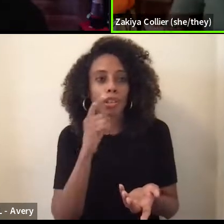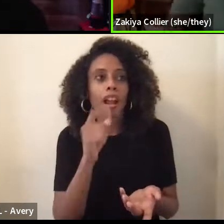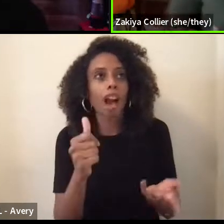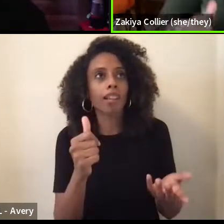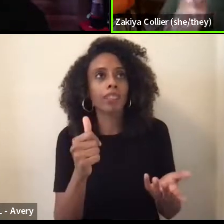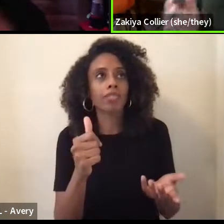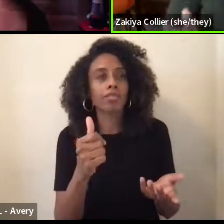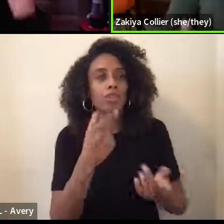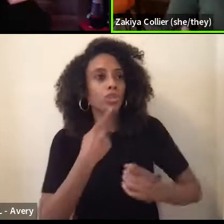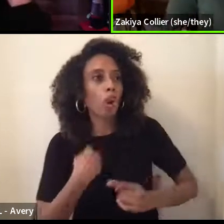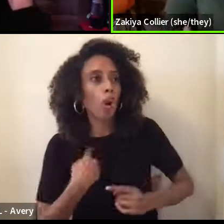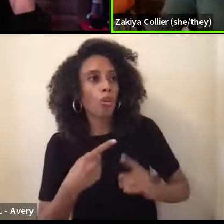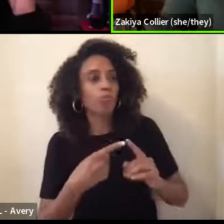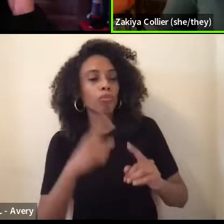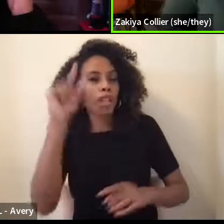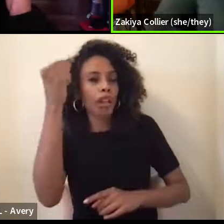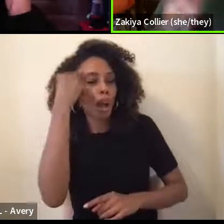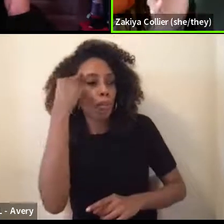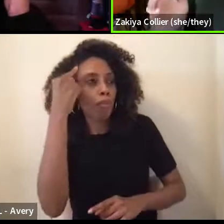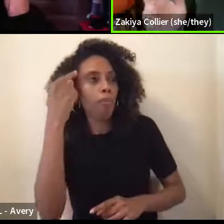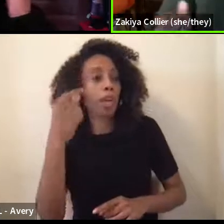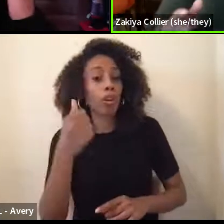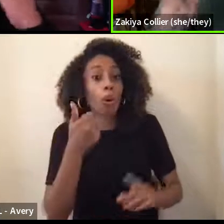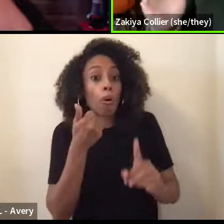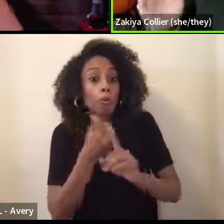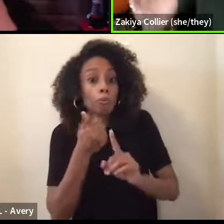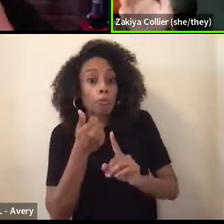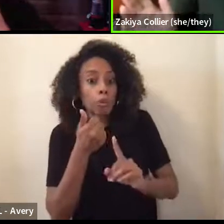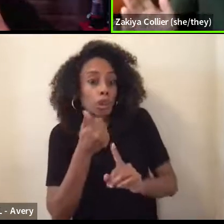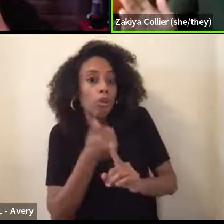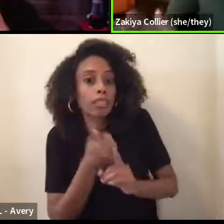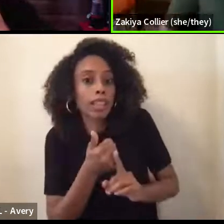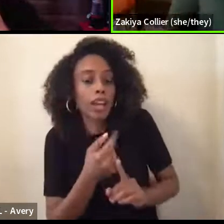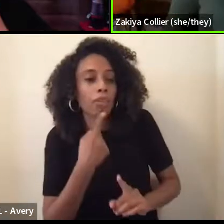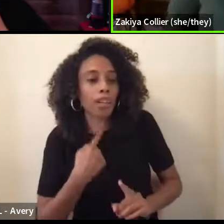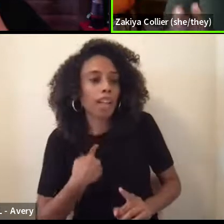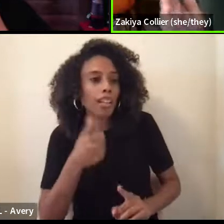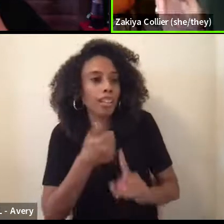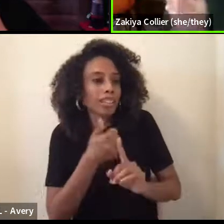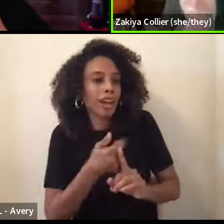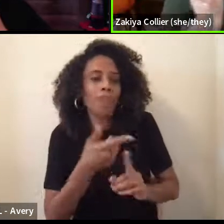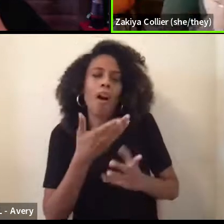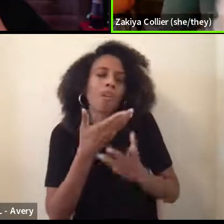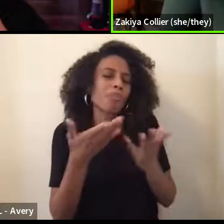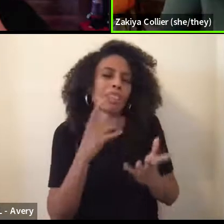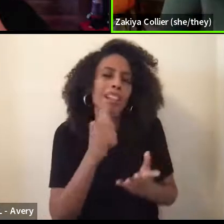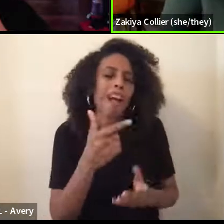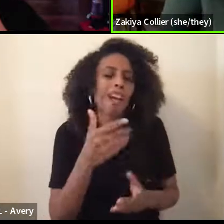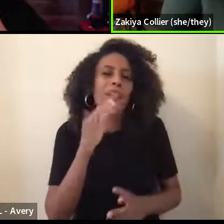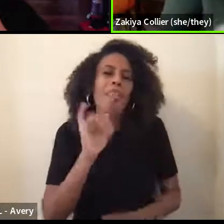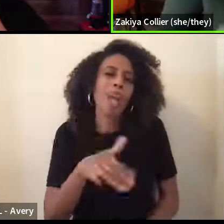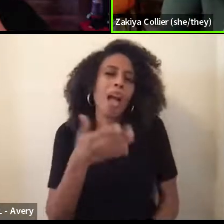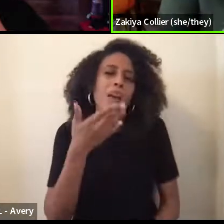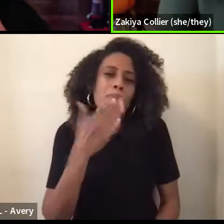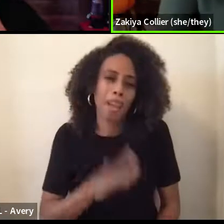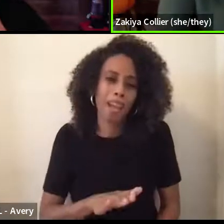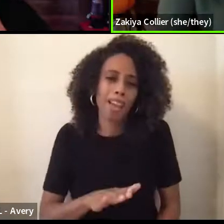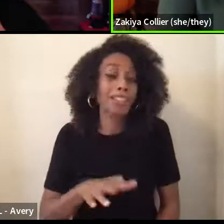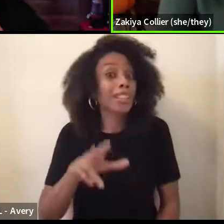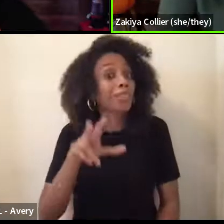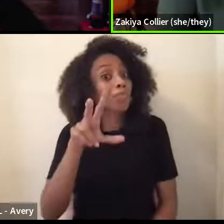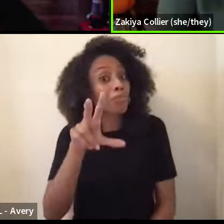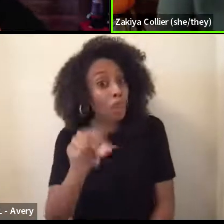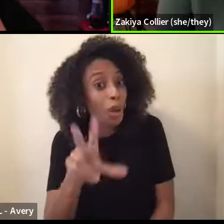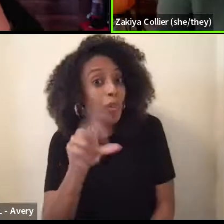the government or gaslight yourself of like, no, no, no, like things are not that bad. And it's like, no, no, no, you actually